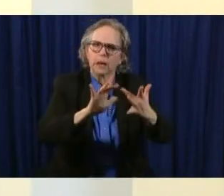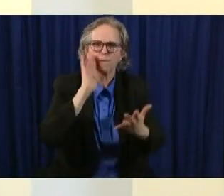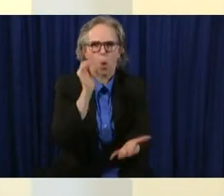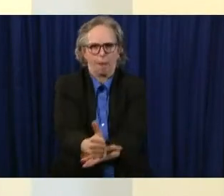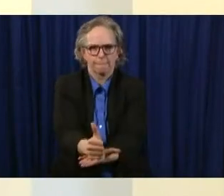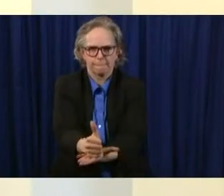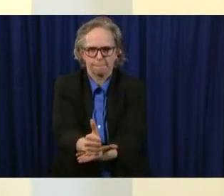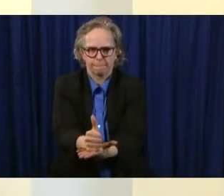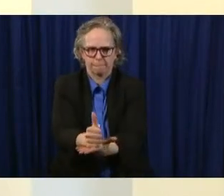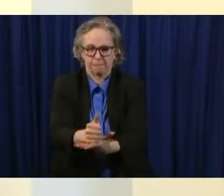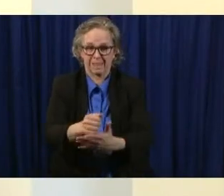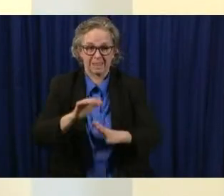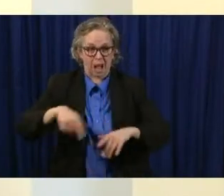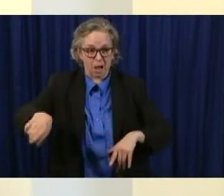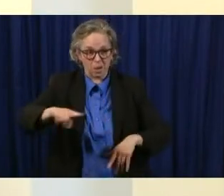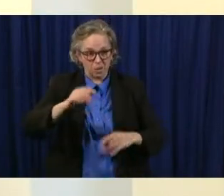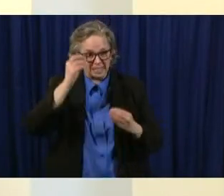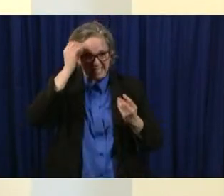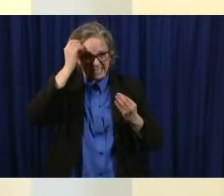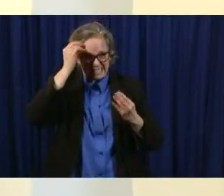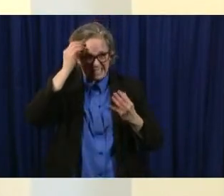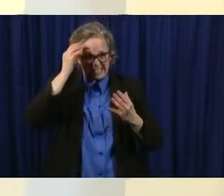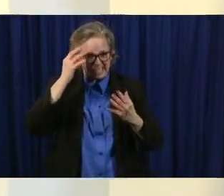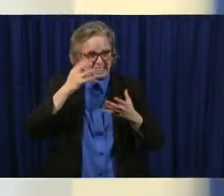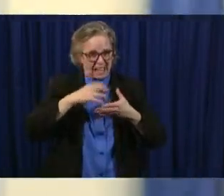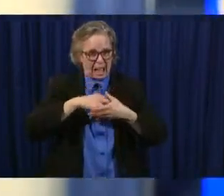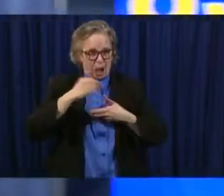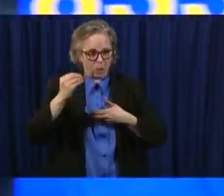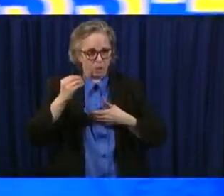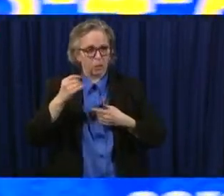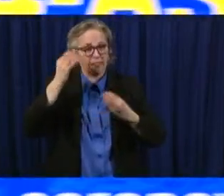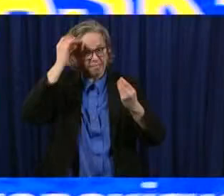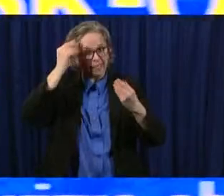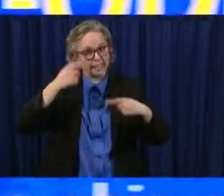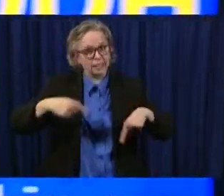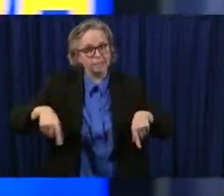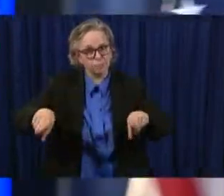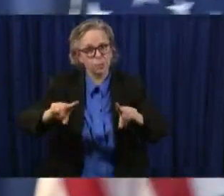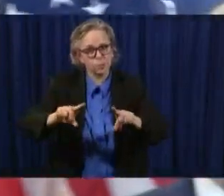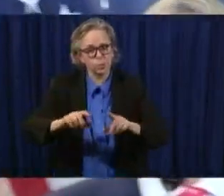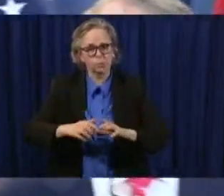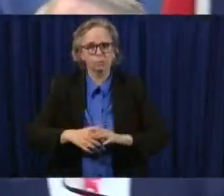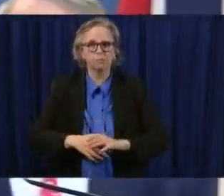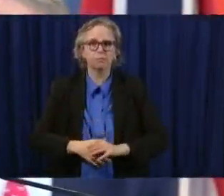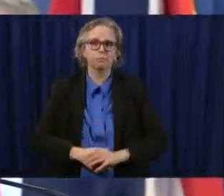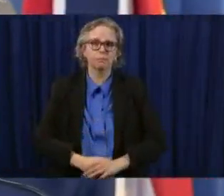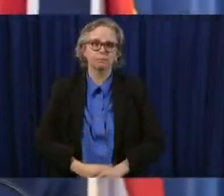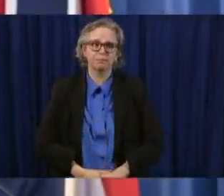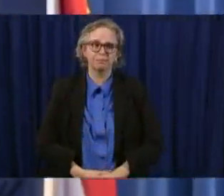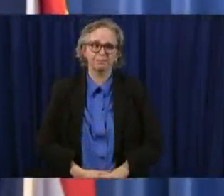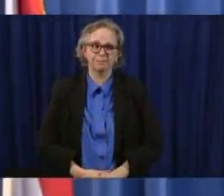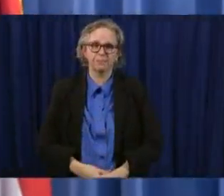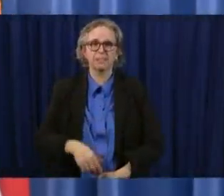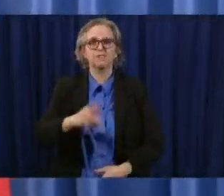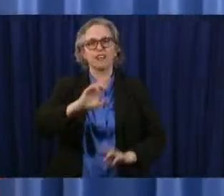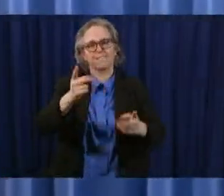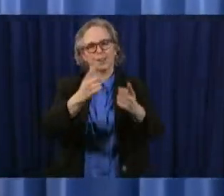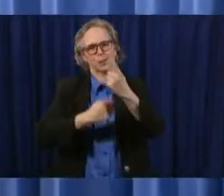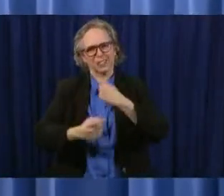we're still thinking about you thank you all right i see mr oddy is ready for the first question